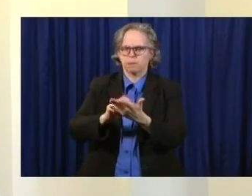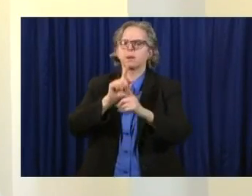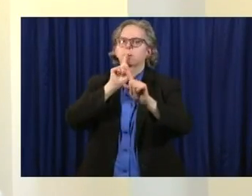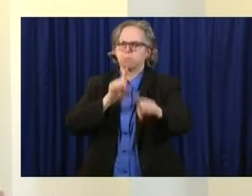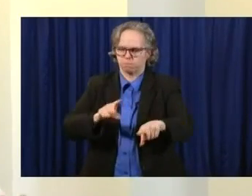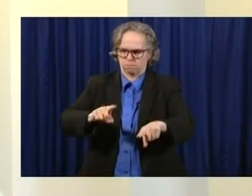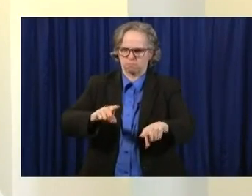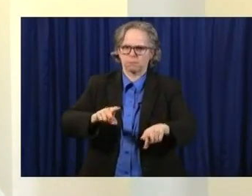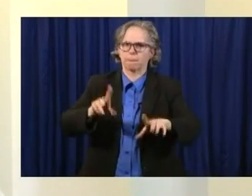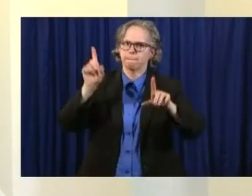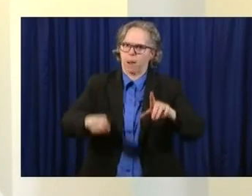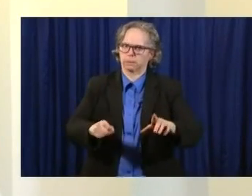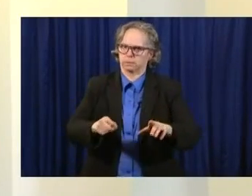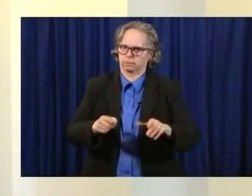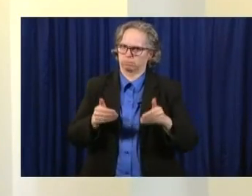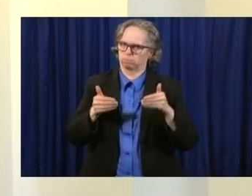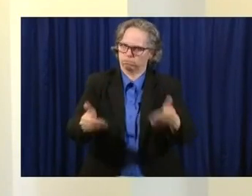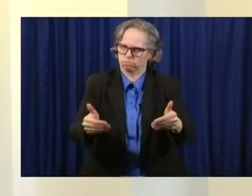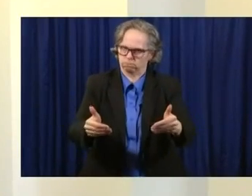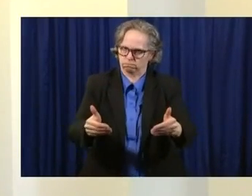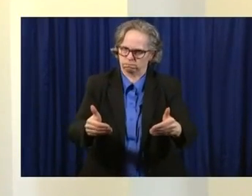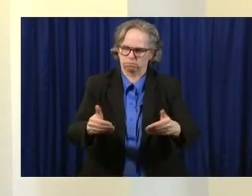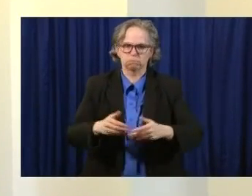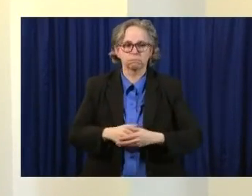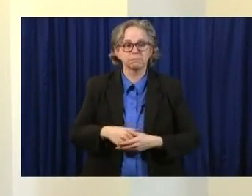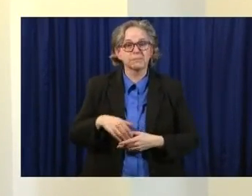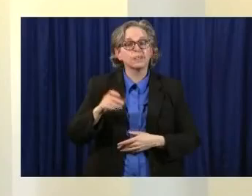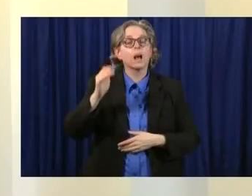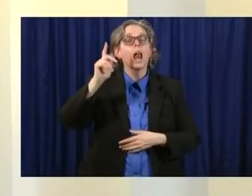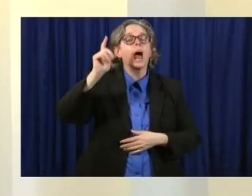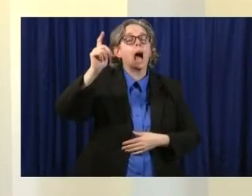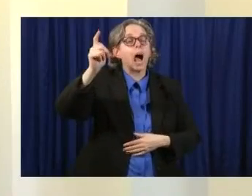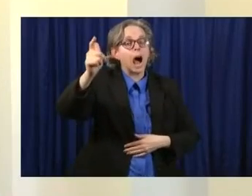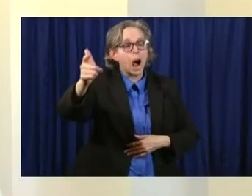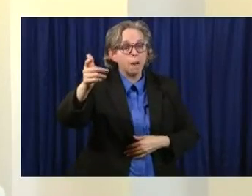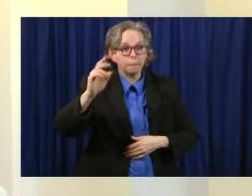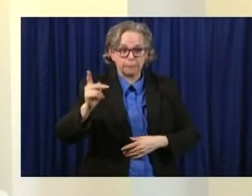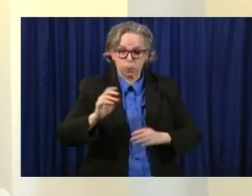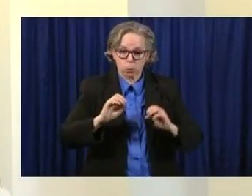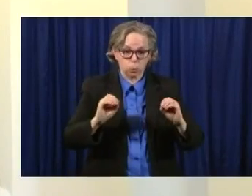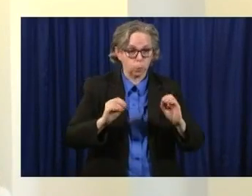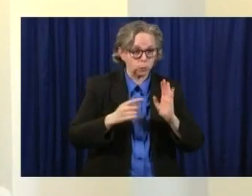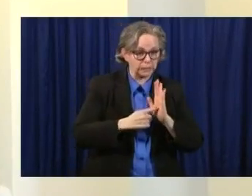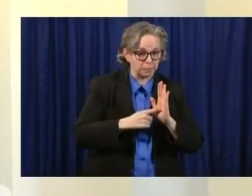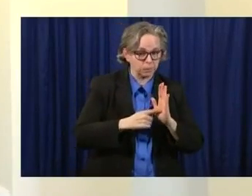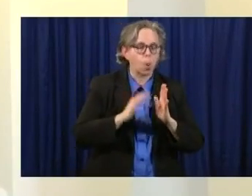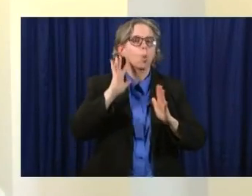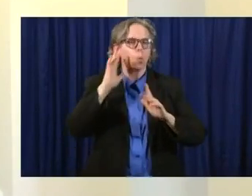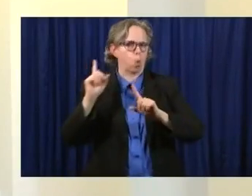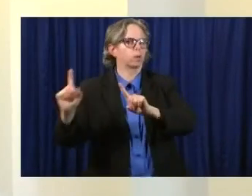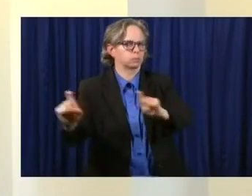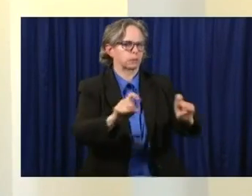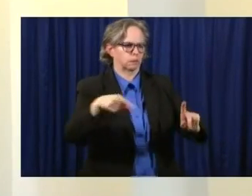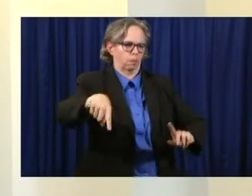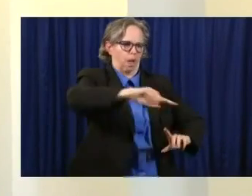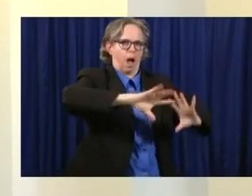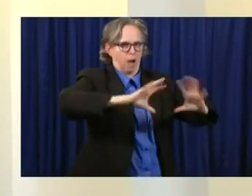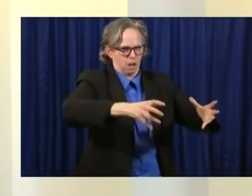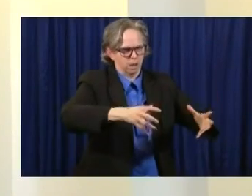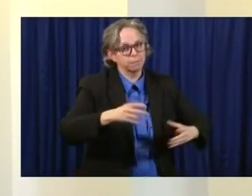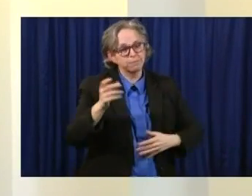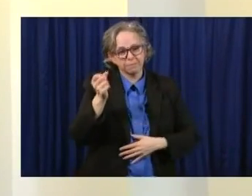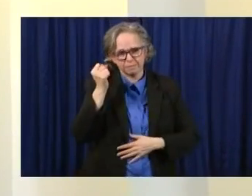eventually even asymptomatic people will be tested. So that's sort of how we go from the highest priority to the lowest priority.